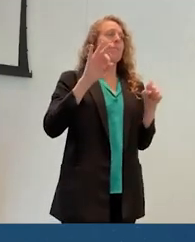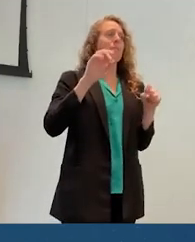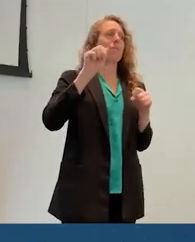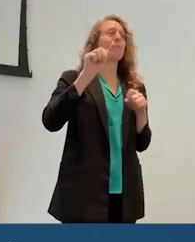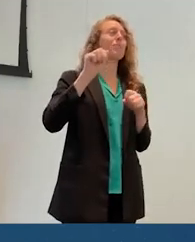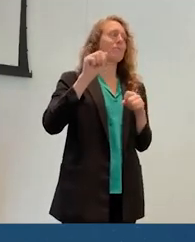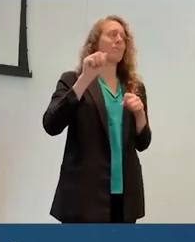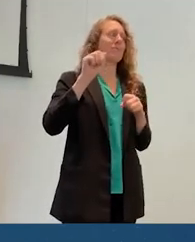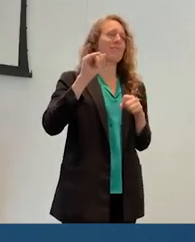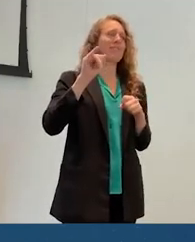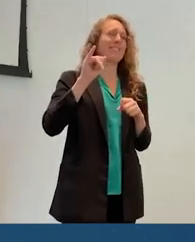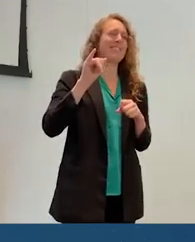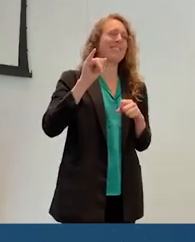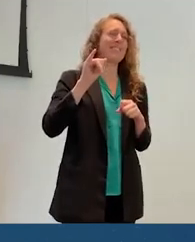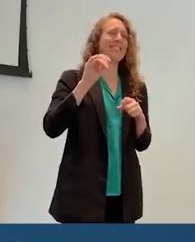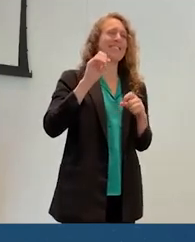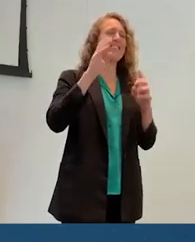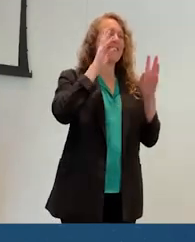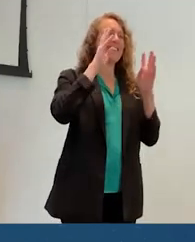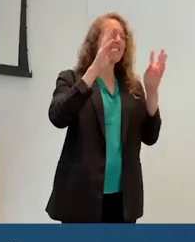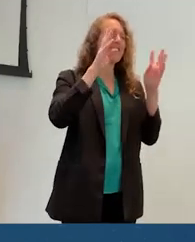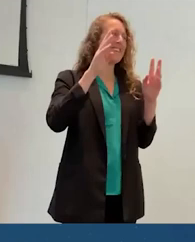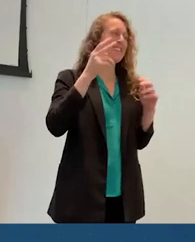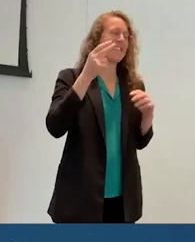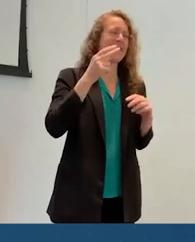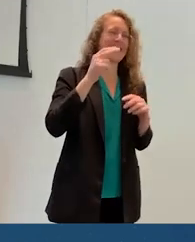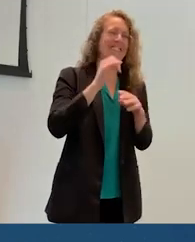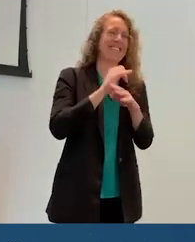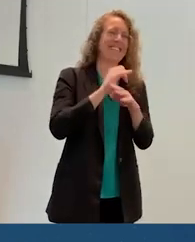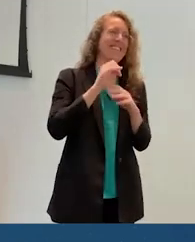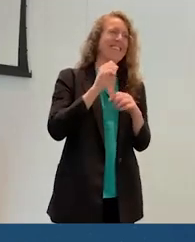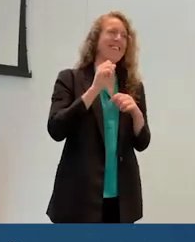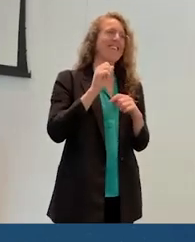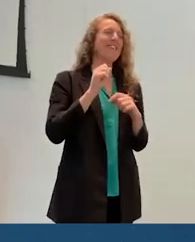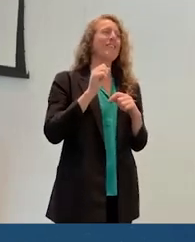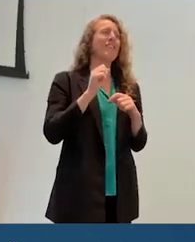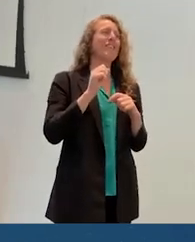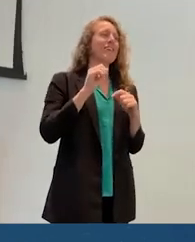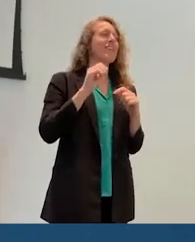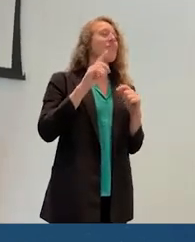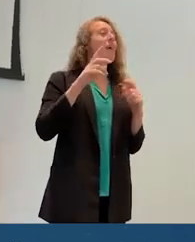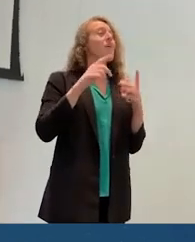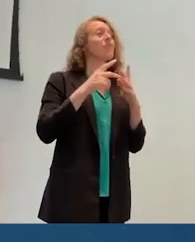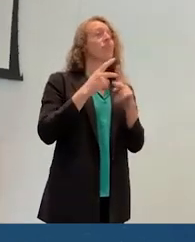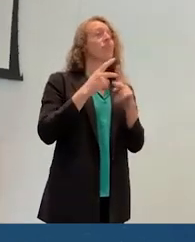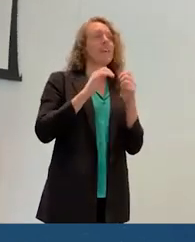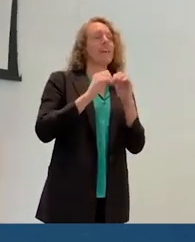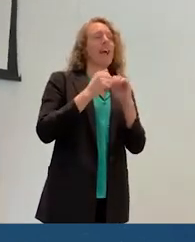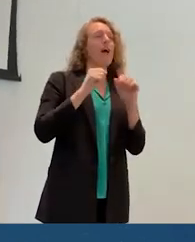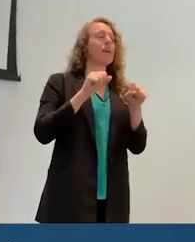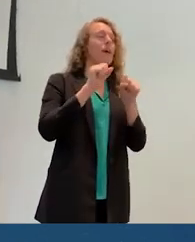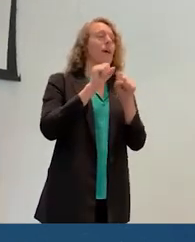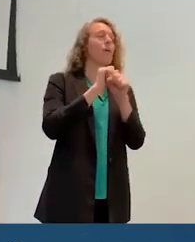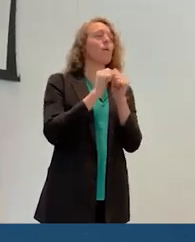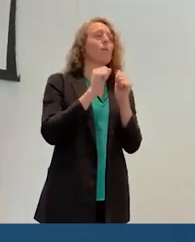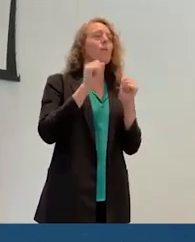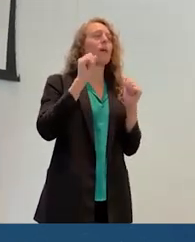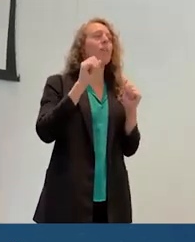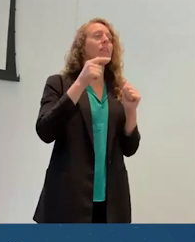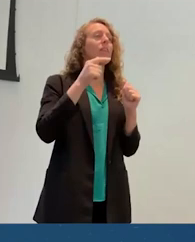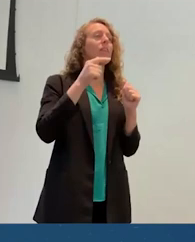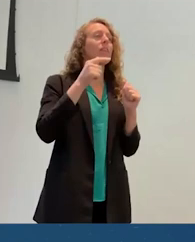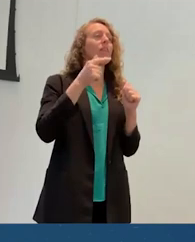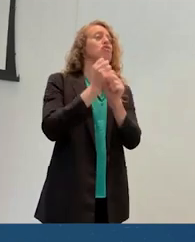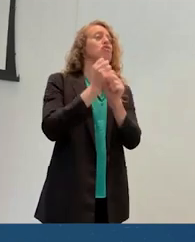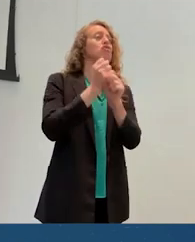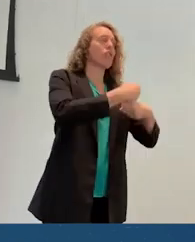industries and output, and I'm interested in how we can work with particularly generative AI to provide training sets